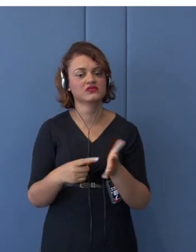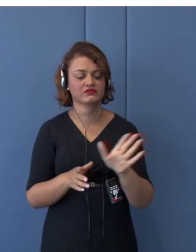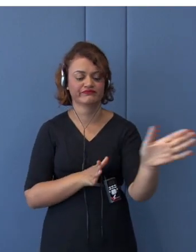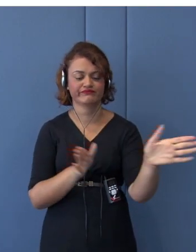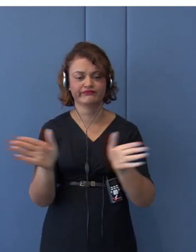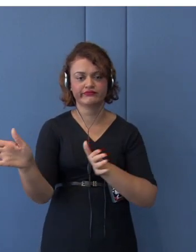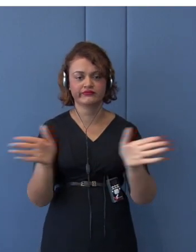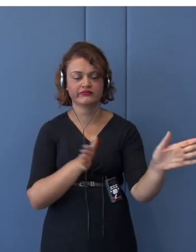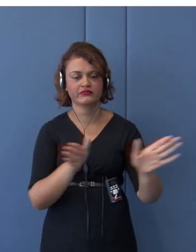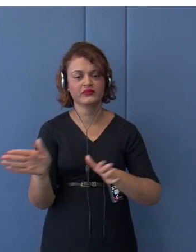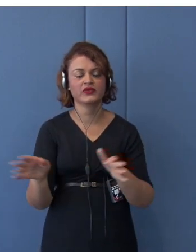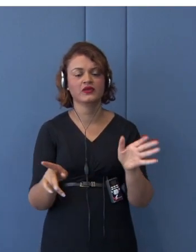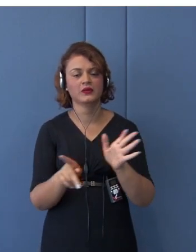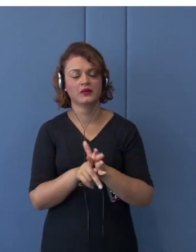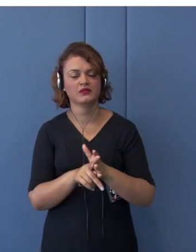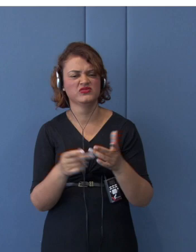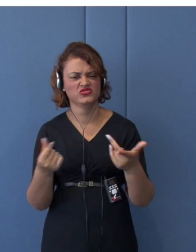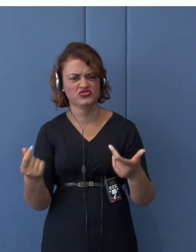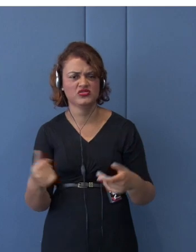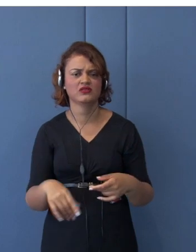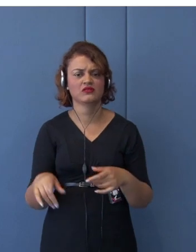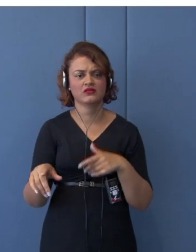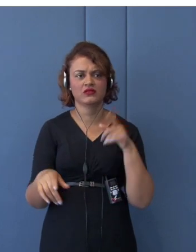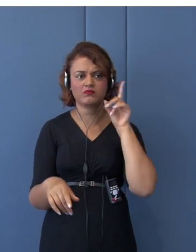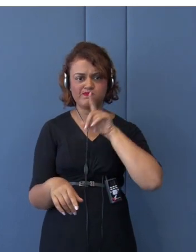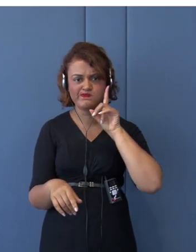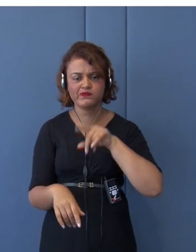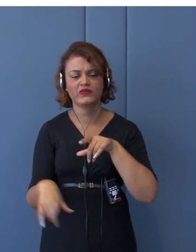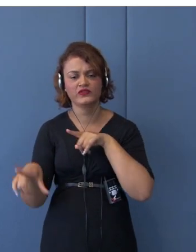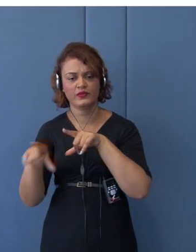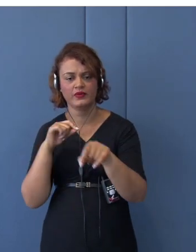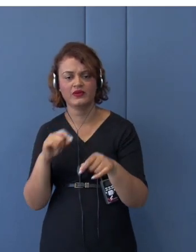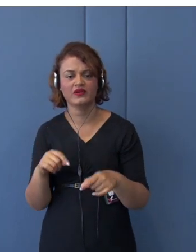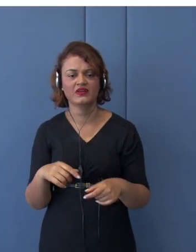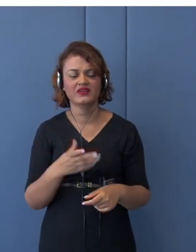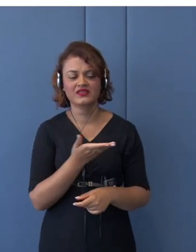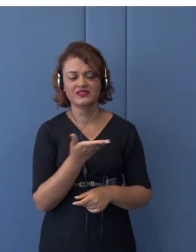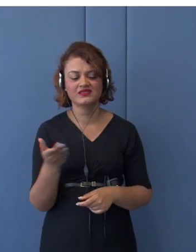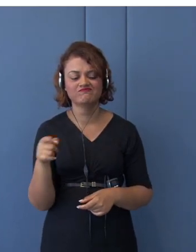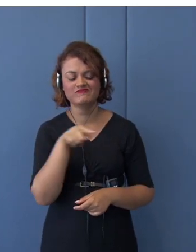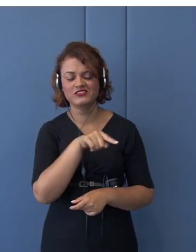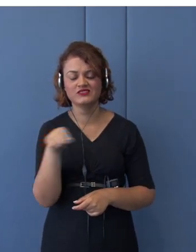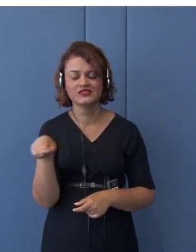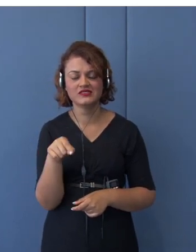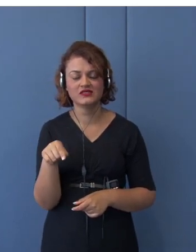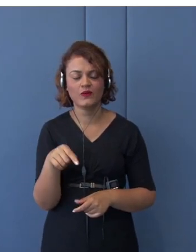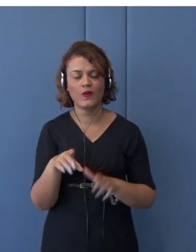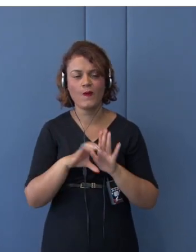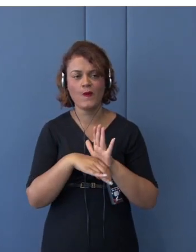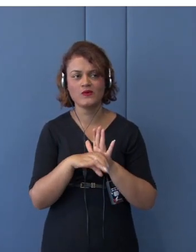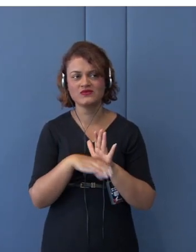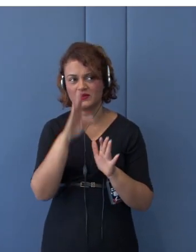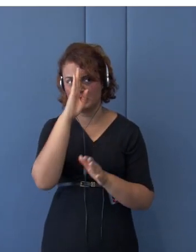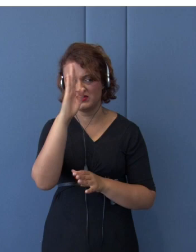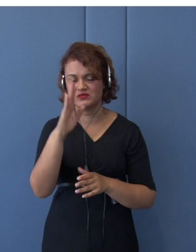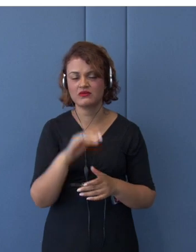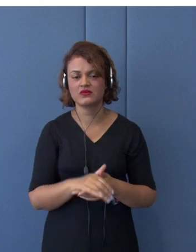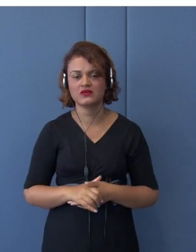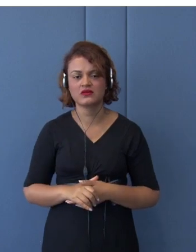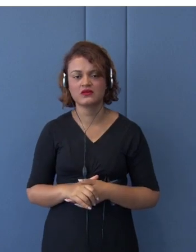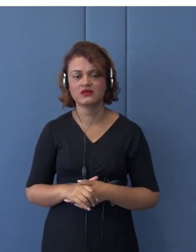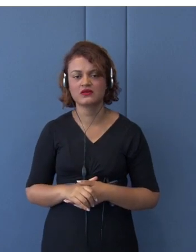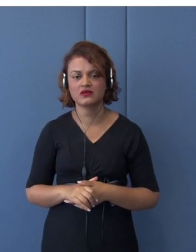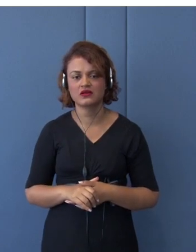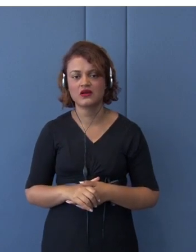together, I think this is a kind of key concept that Japanese FTA policy is to